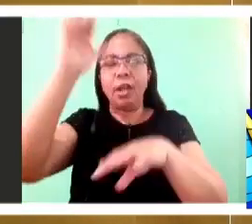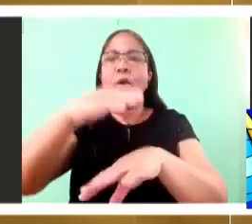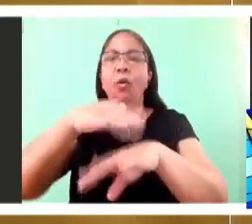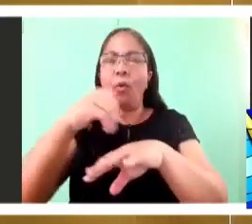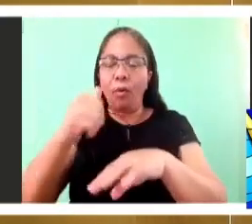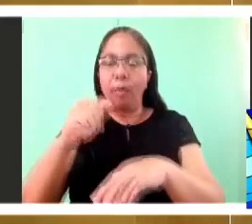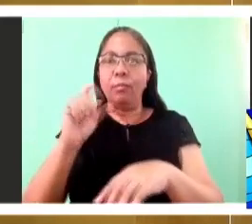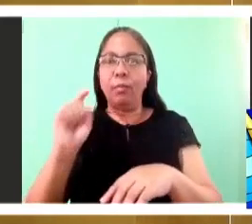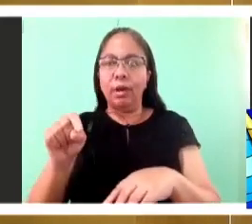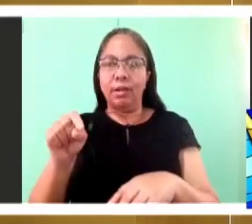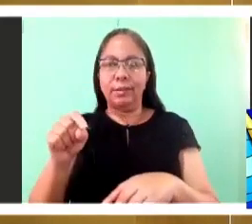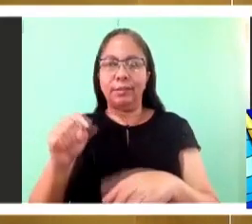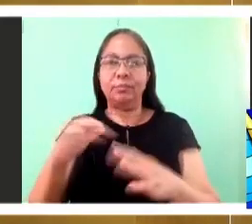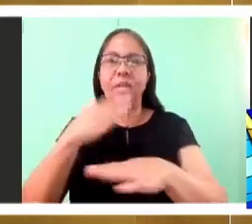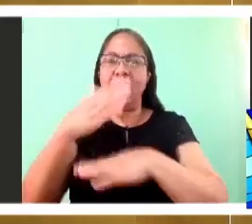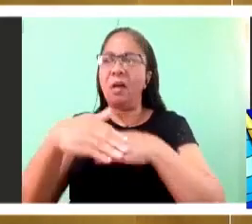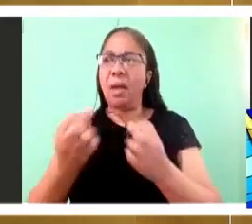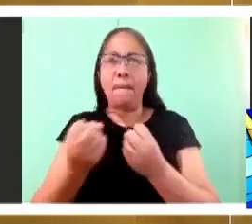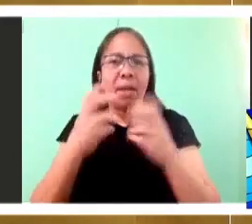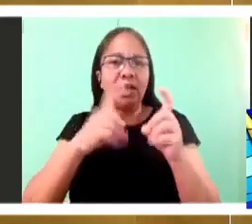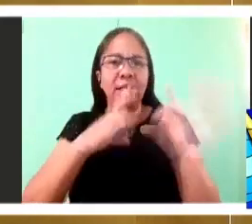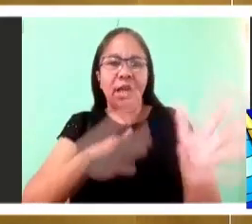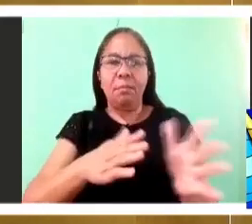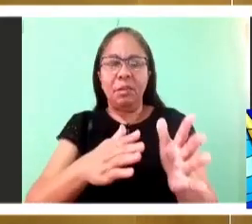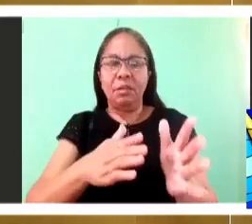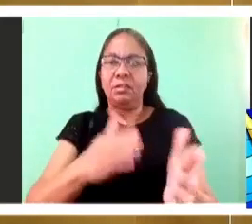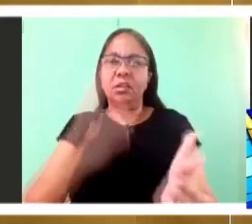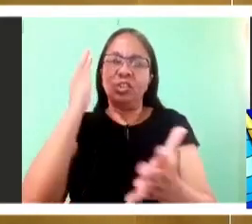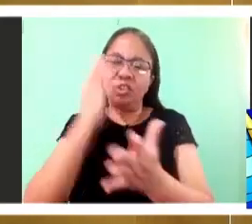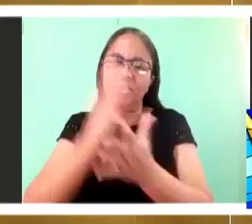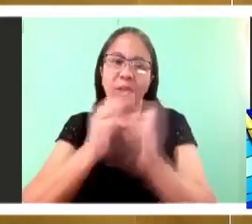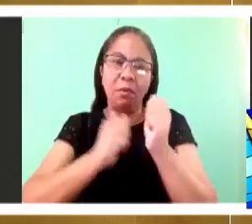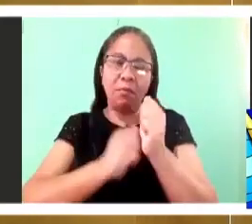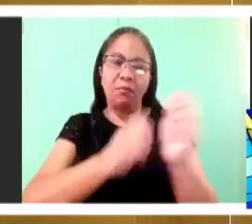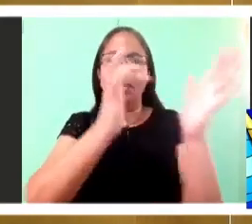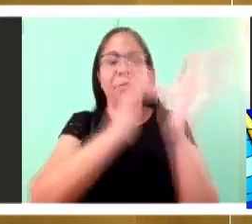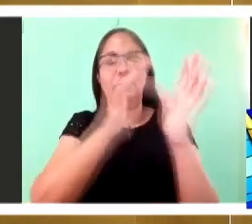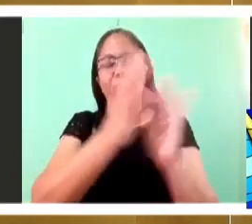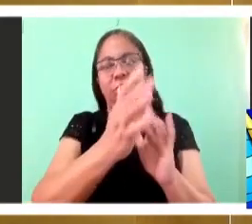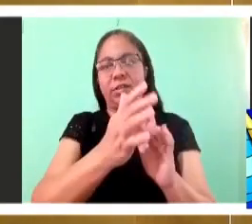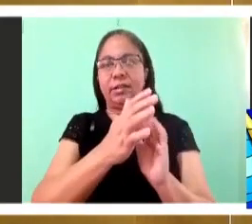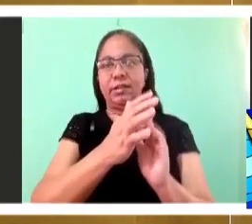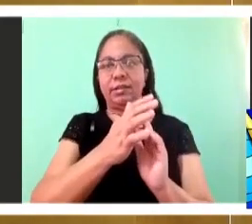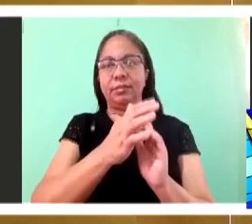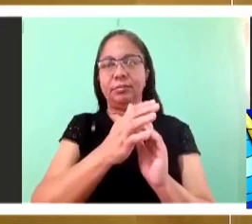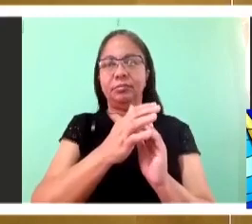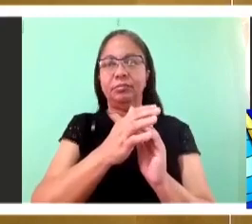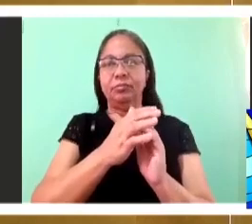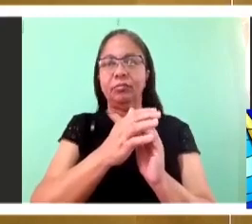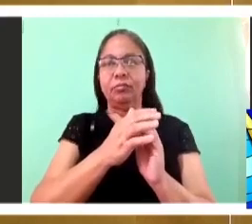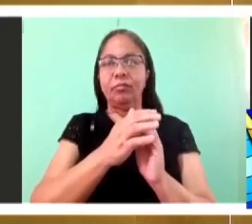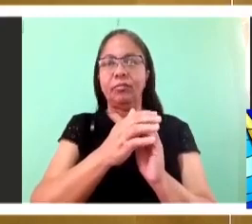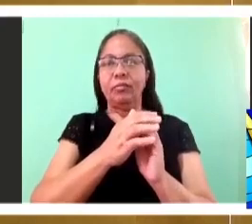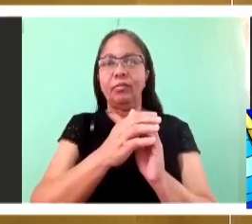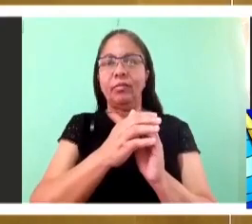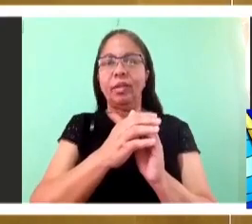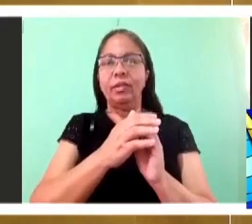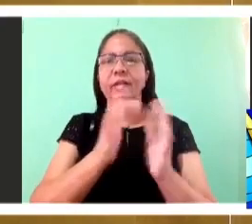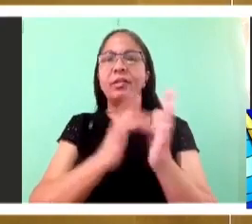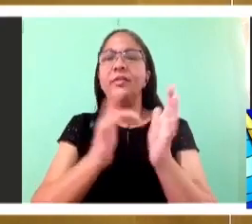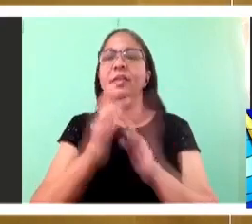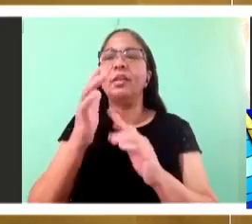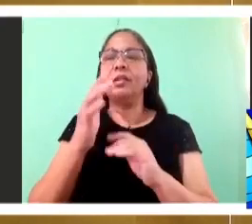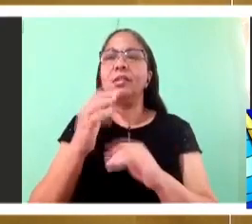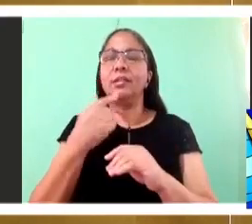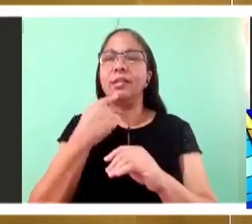Then Jesus said to the twelve, What about you? Do you want to go away too? And Simon Peter